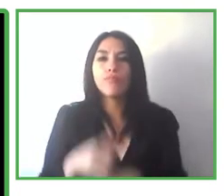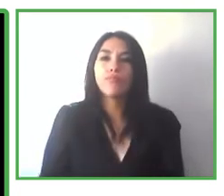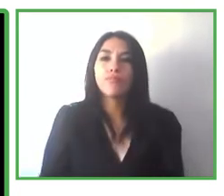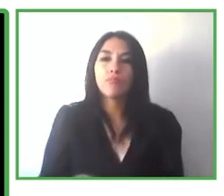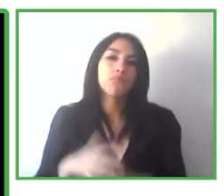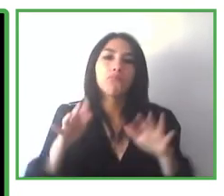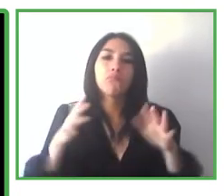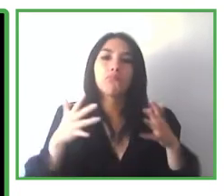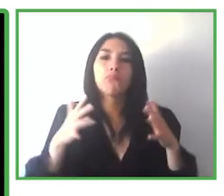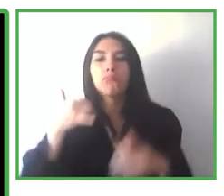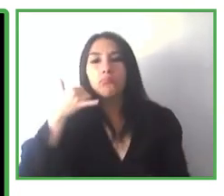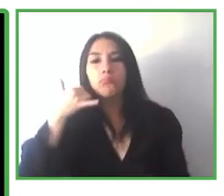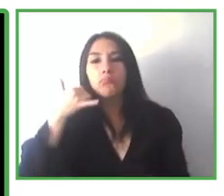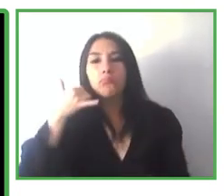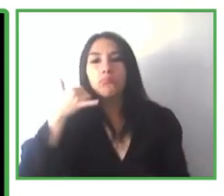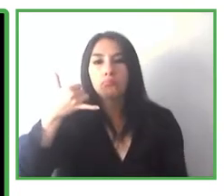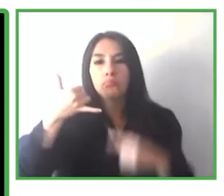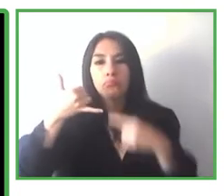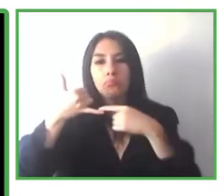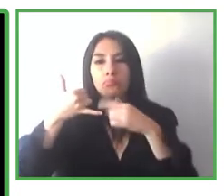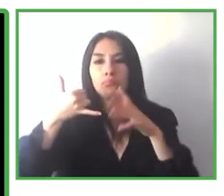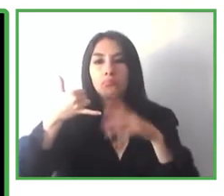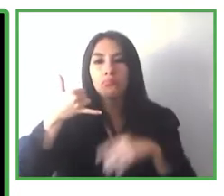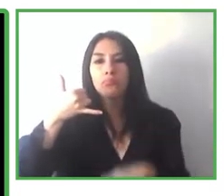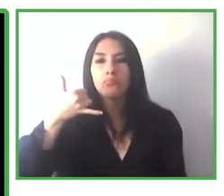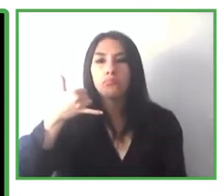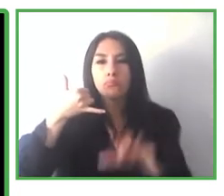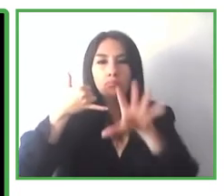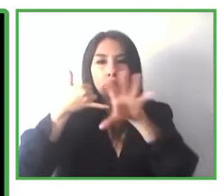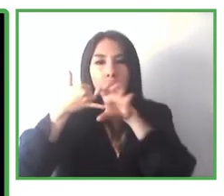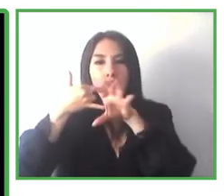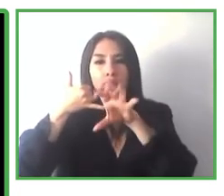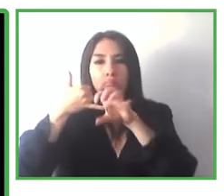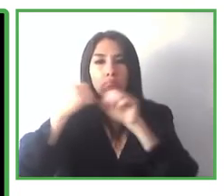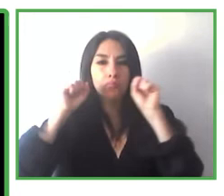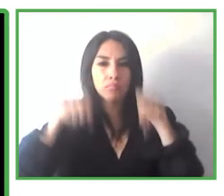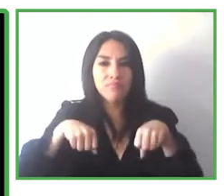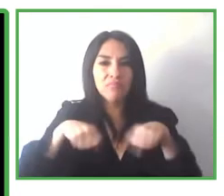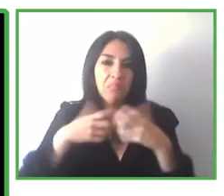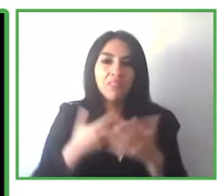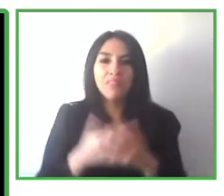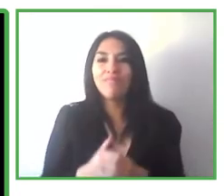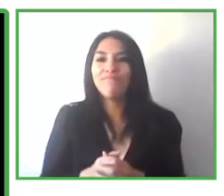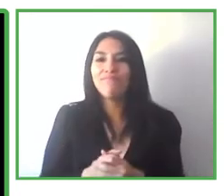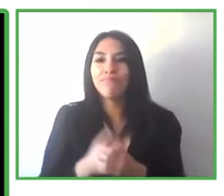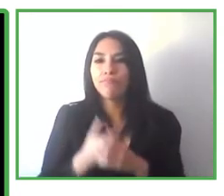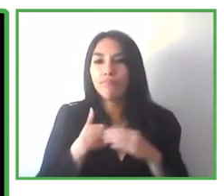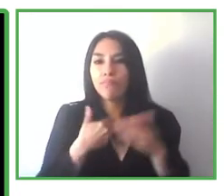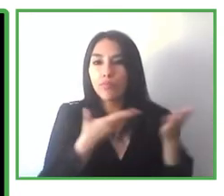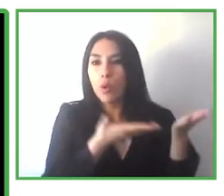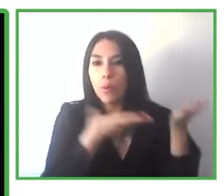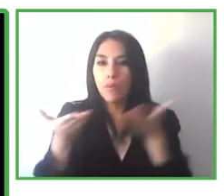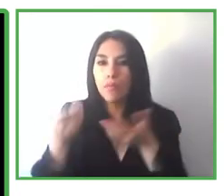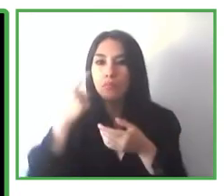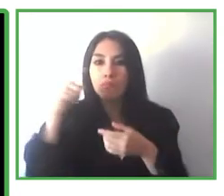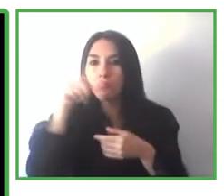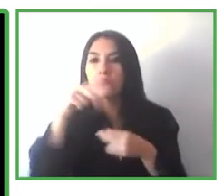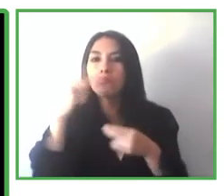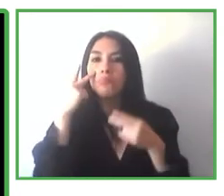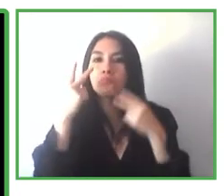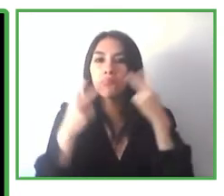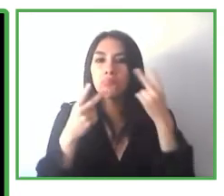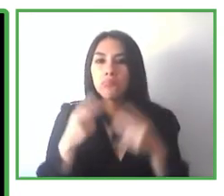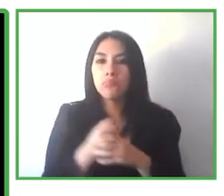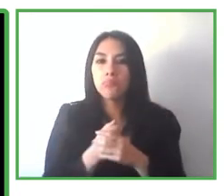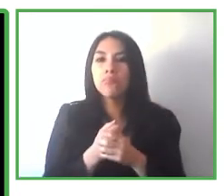angle in each one of the sites we are able to check it. You can download